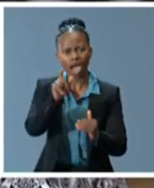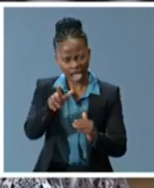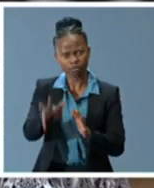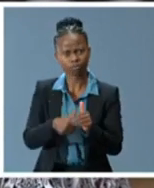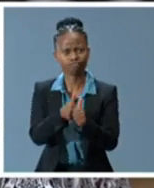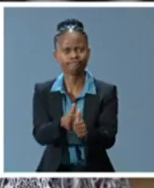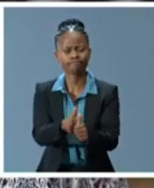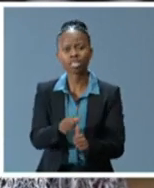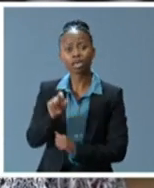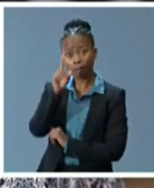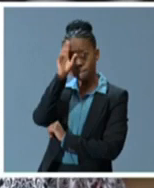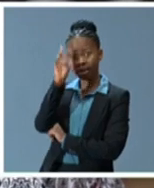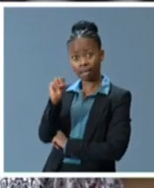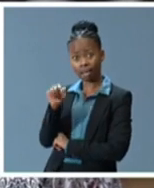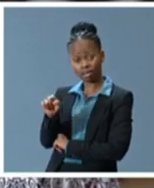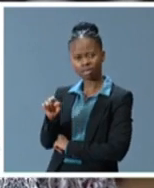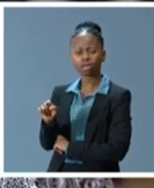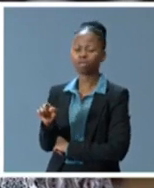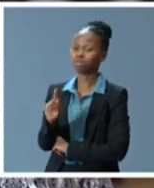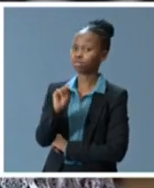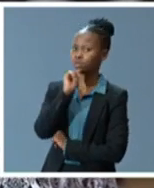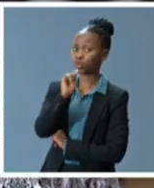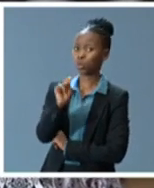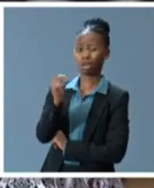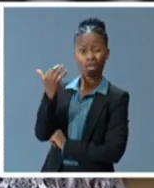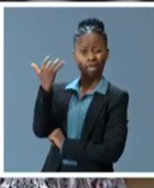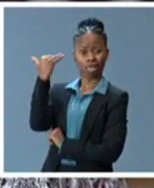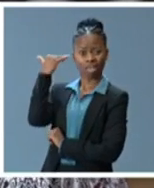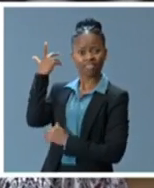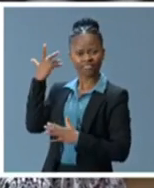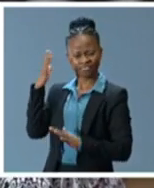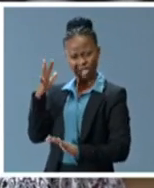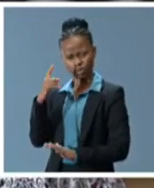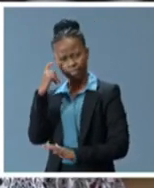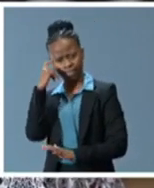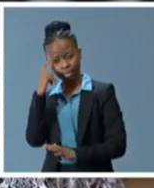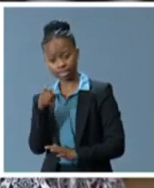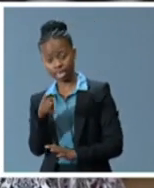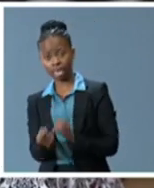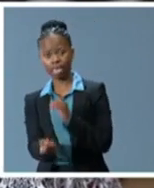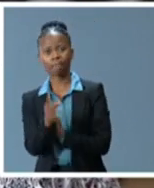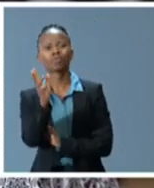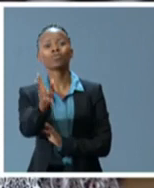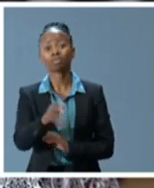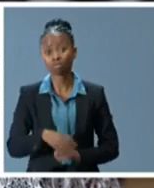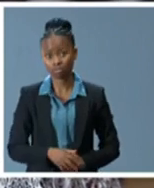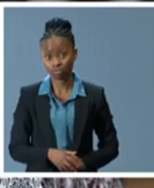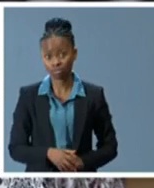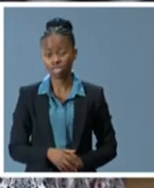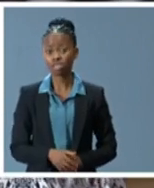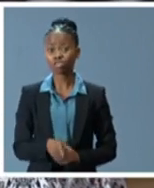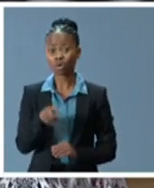to anticipate this very moment, both in its technical and its human features.